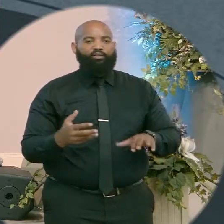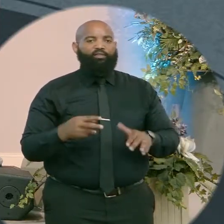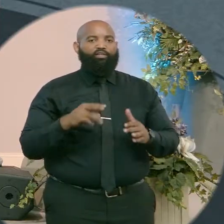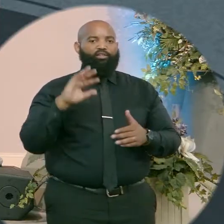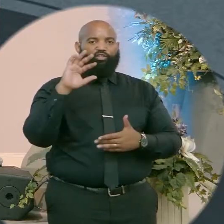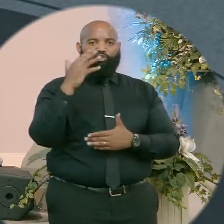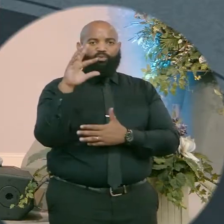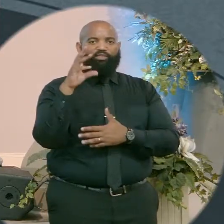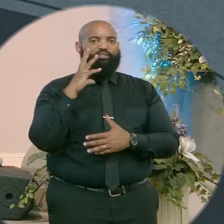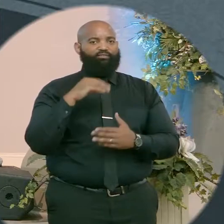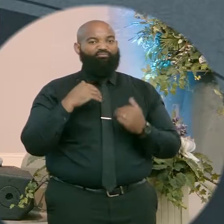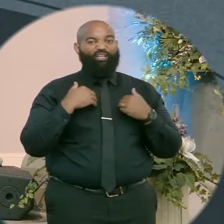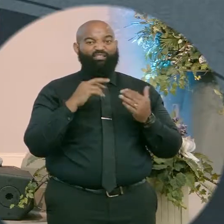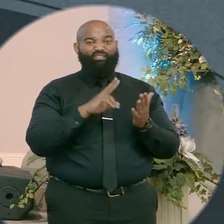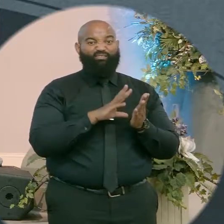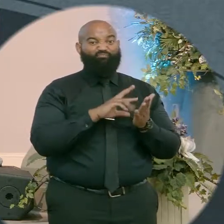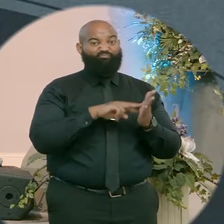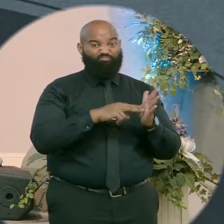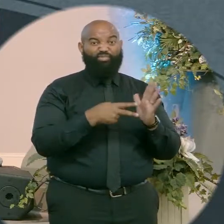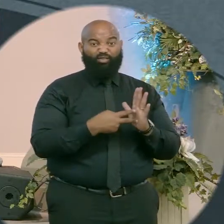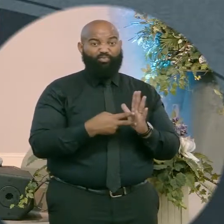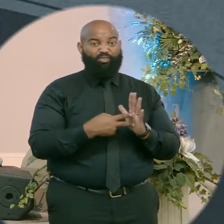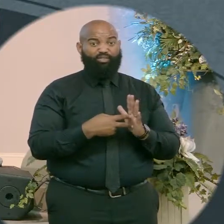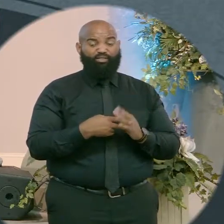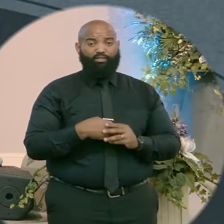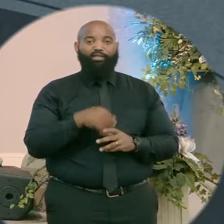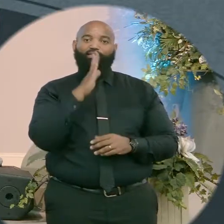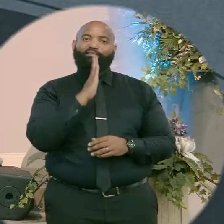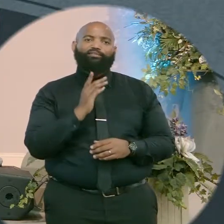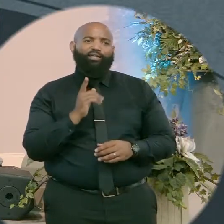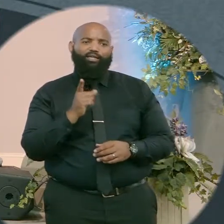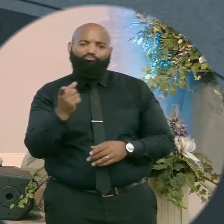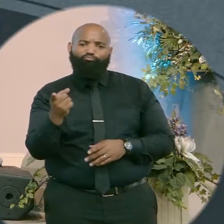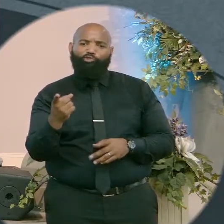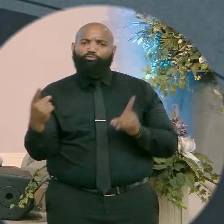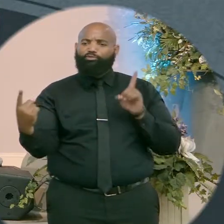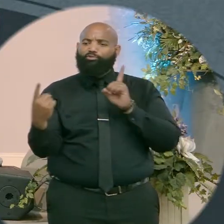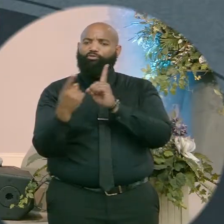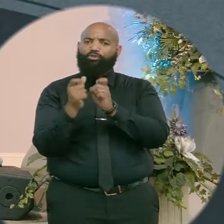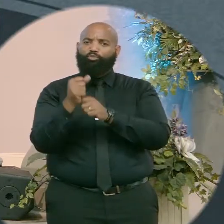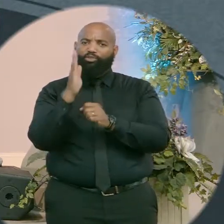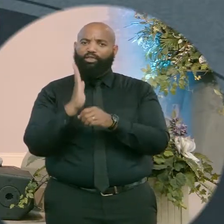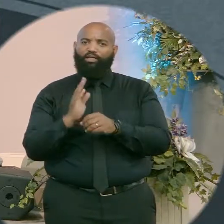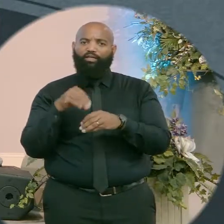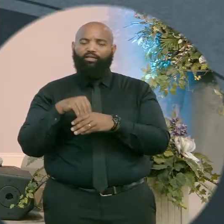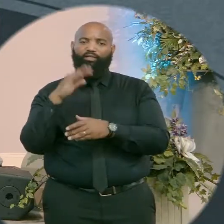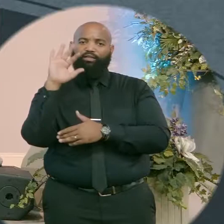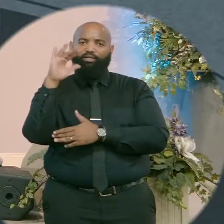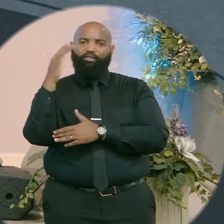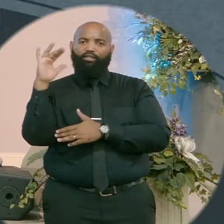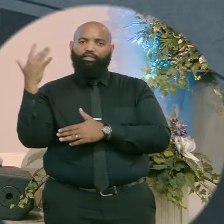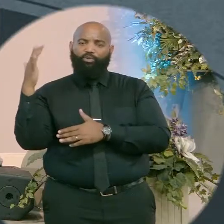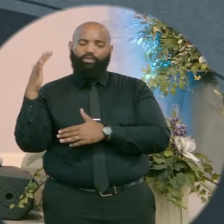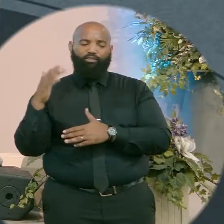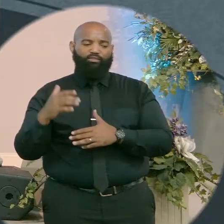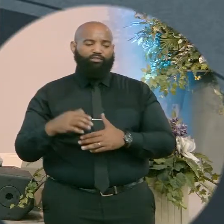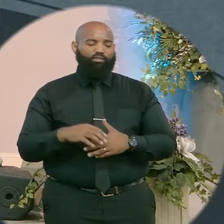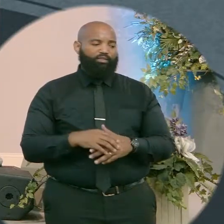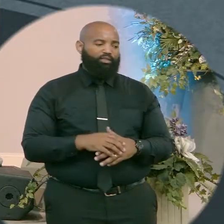God ever met you in the wilderness? Or just me. Like my marriage. My money.